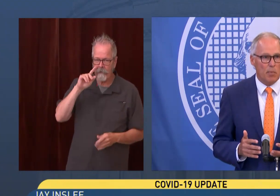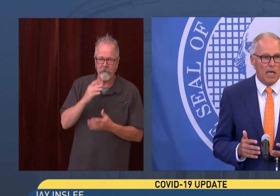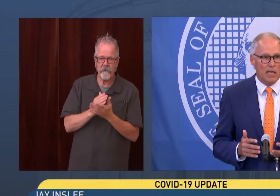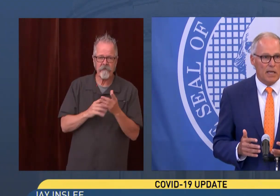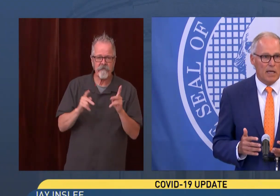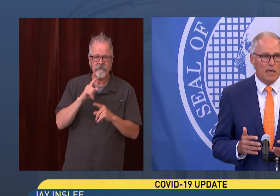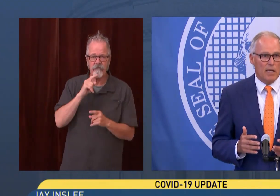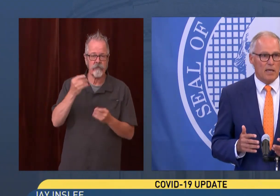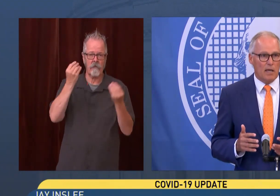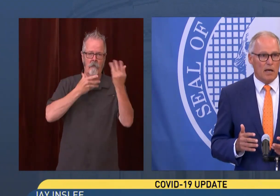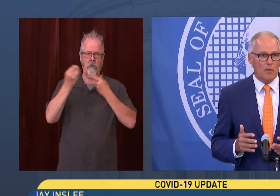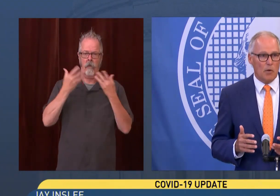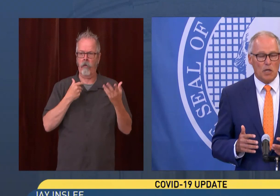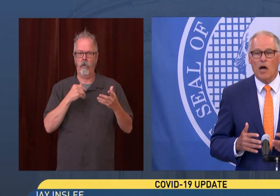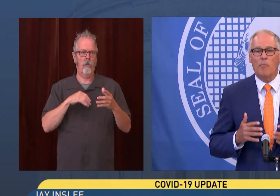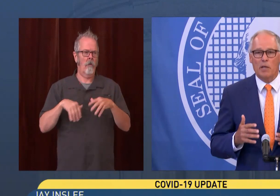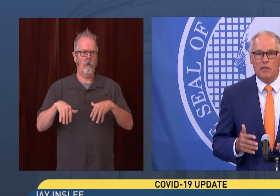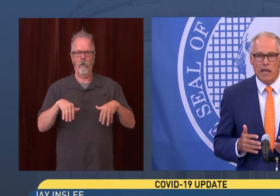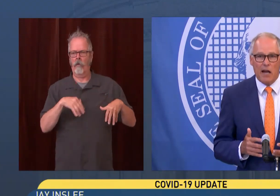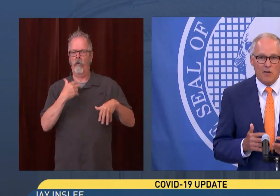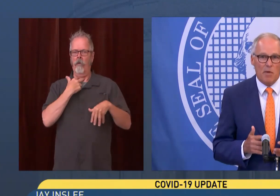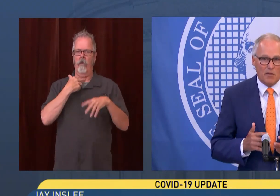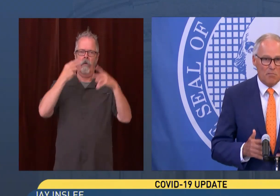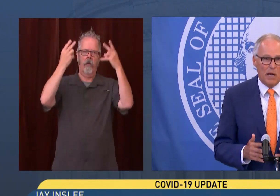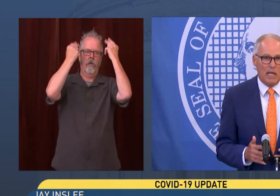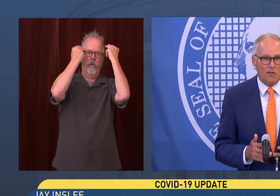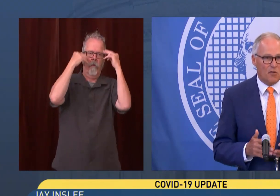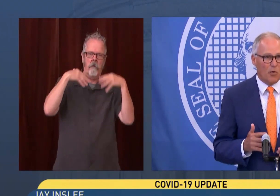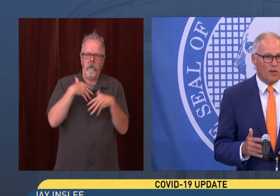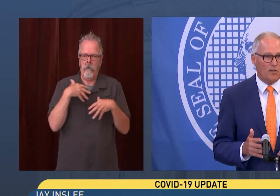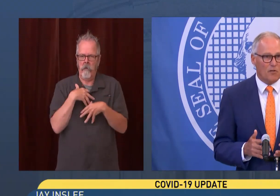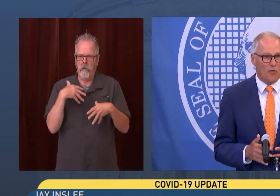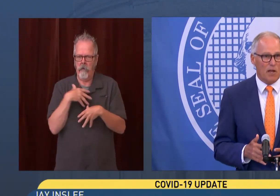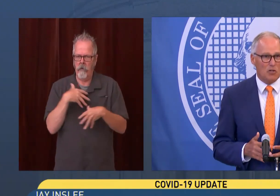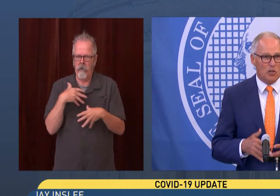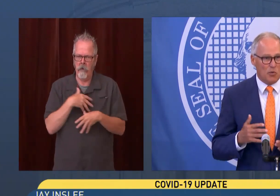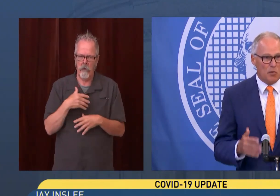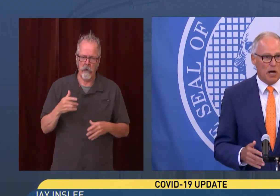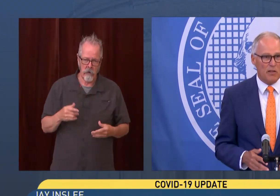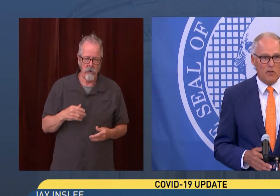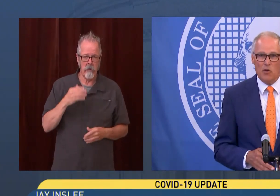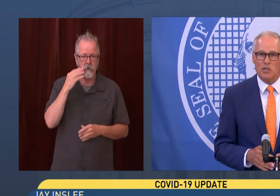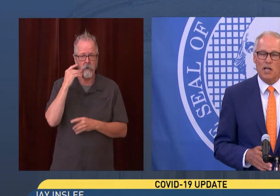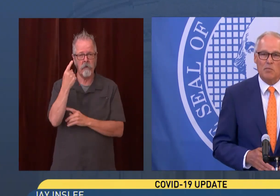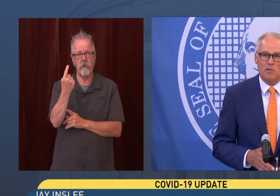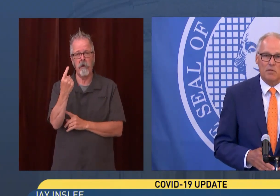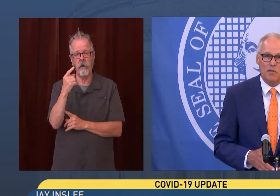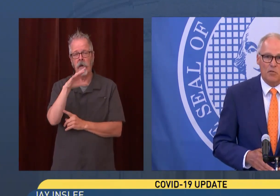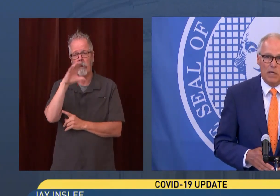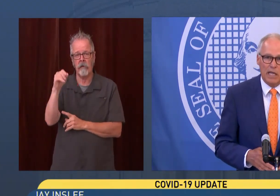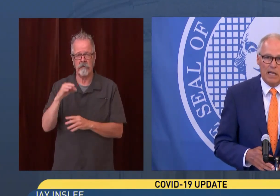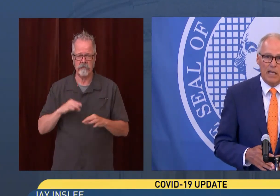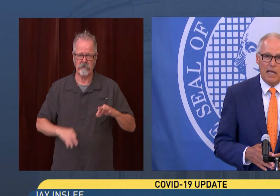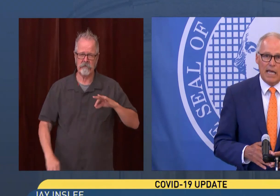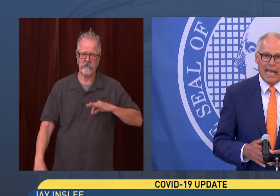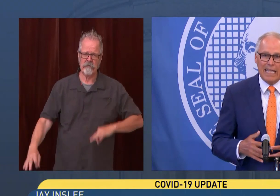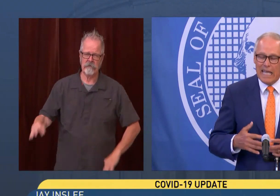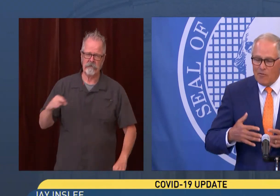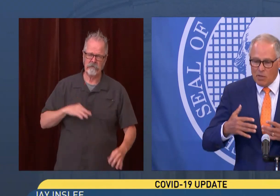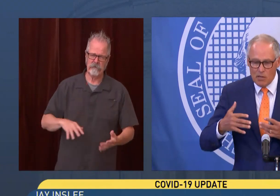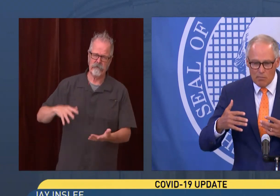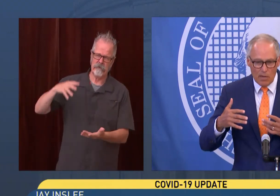campaign. There's a company that actually makes money sowing disinformation. read about it in New York Times this weekend.